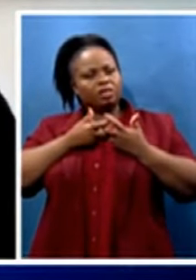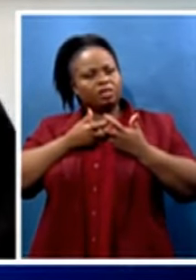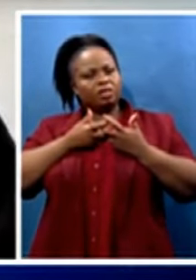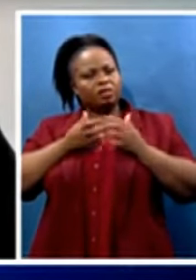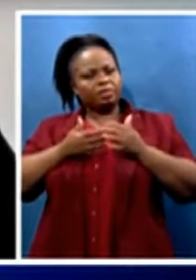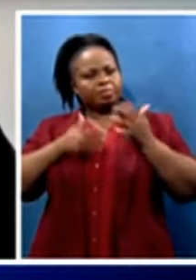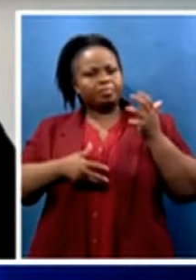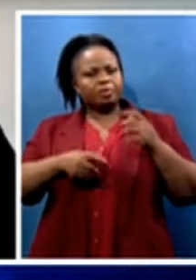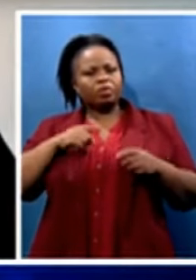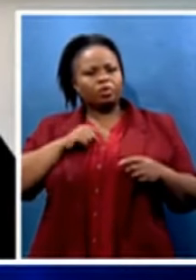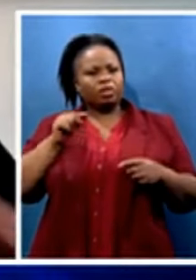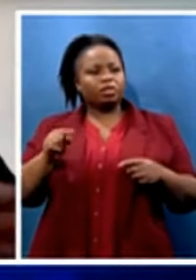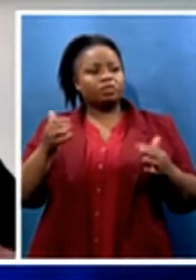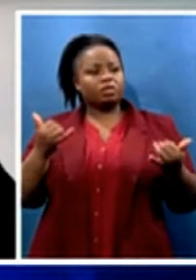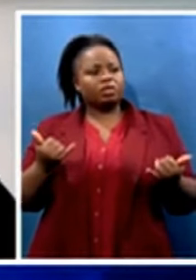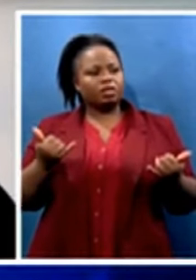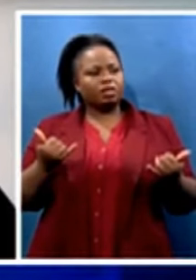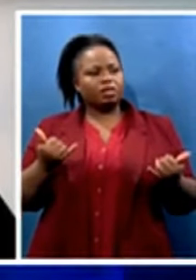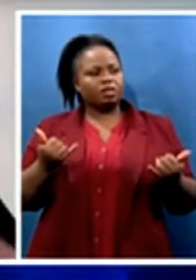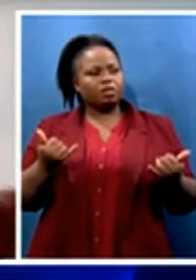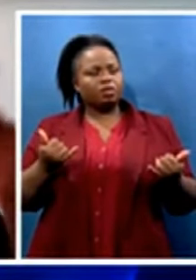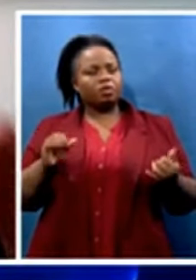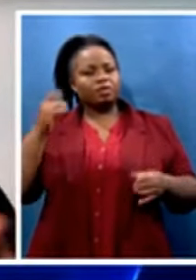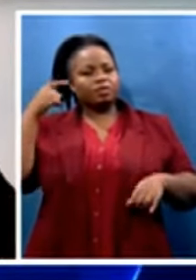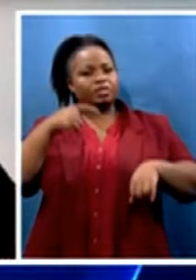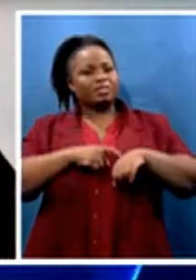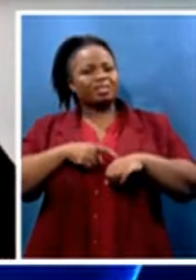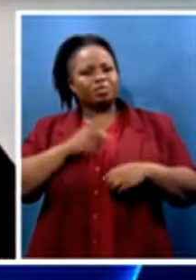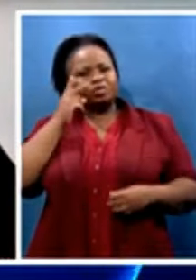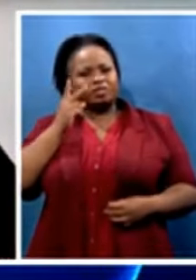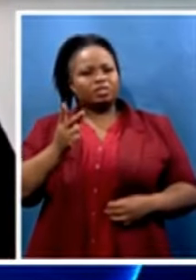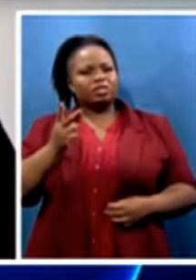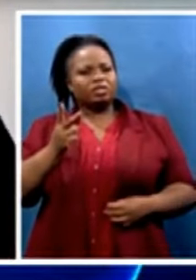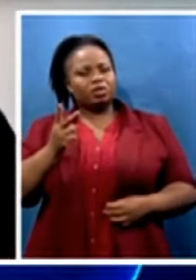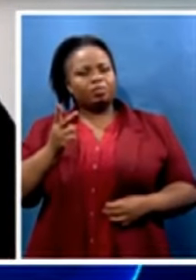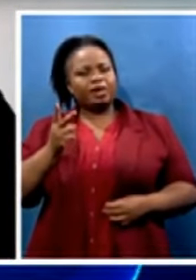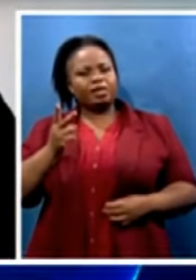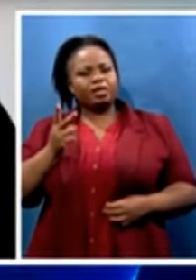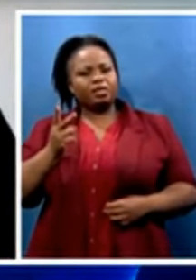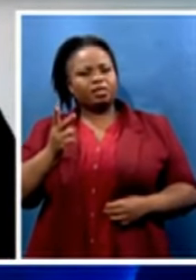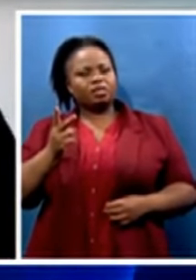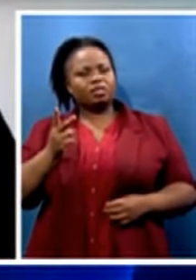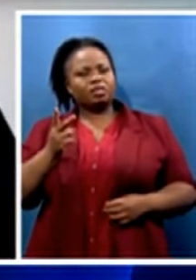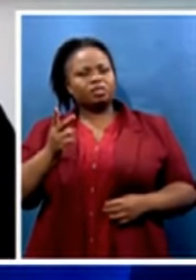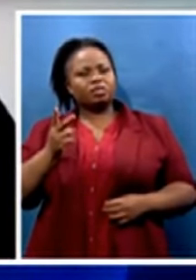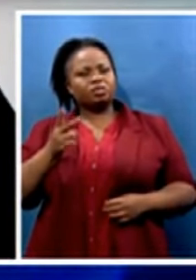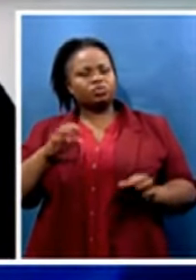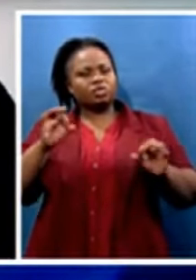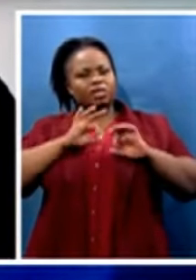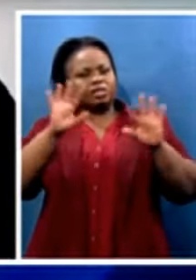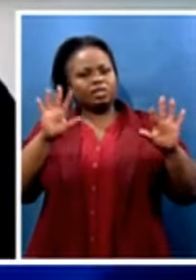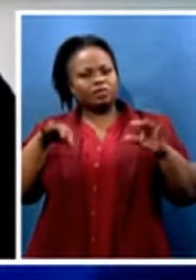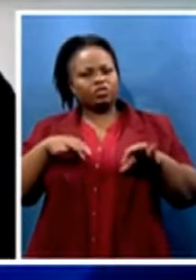this is one of the very first times we've seen such clear and unambiguous action from the state as well as the Constitutional Court.